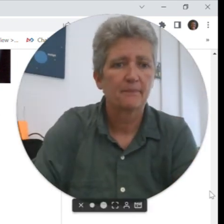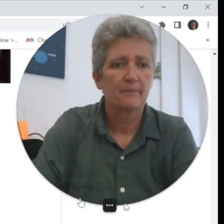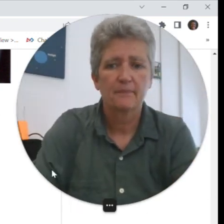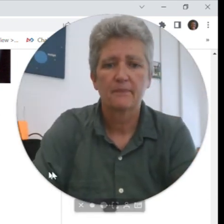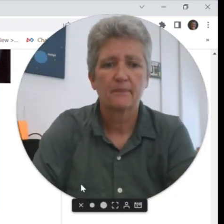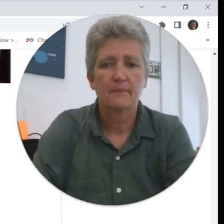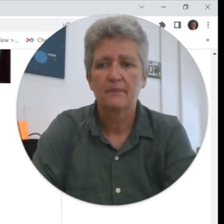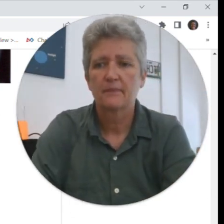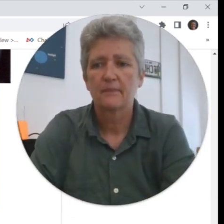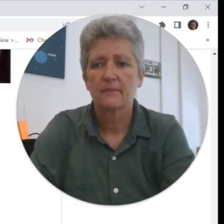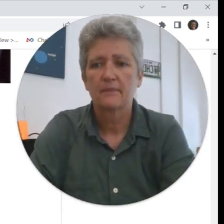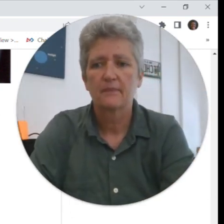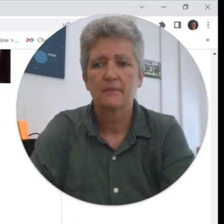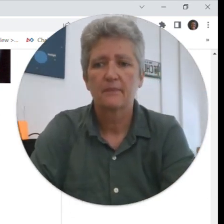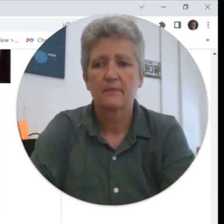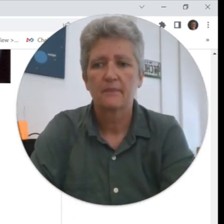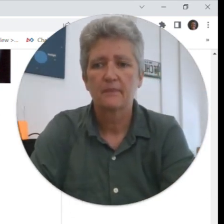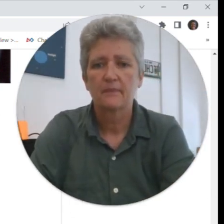all right